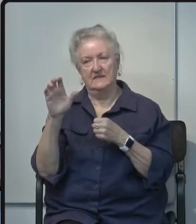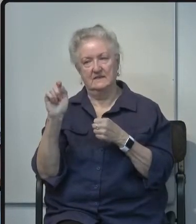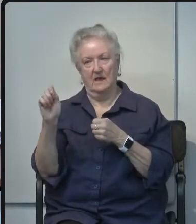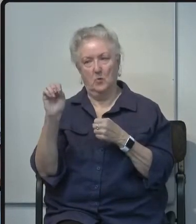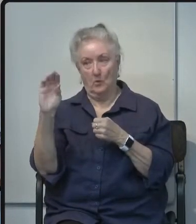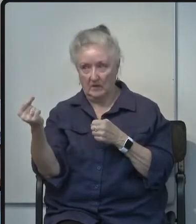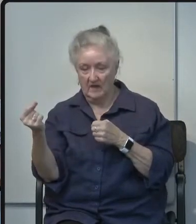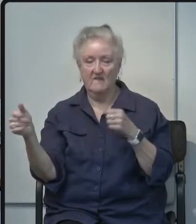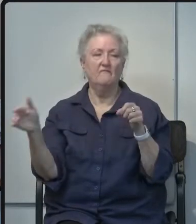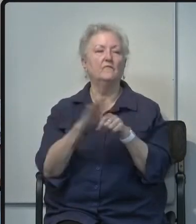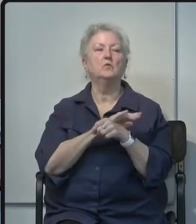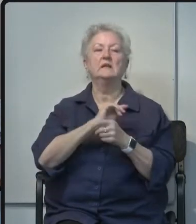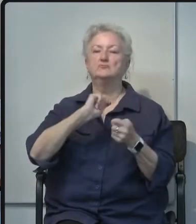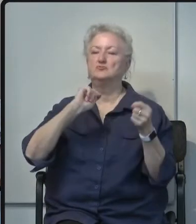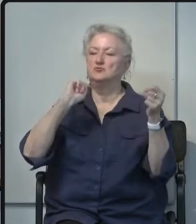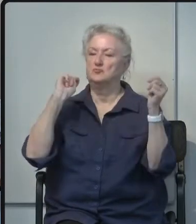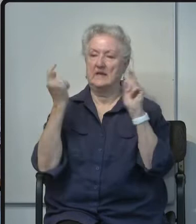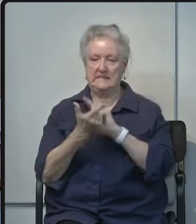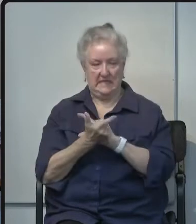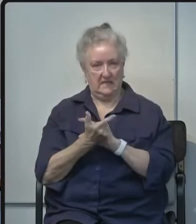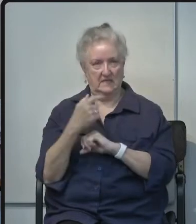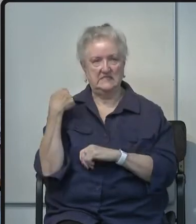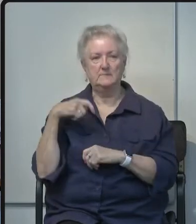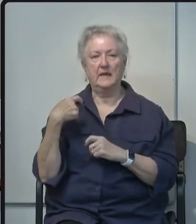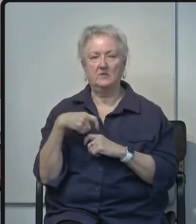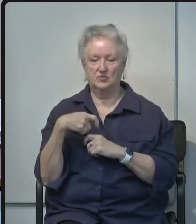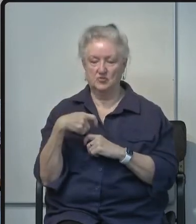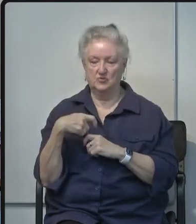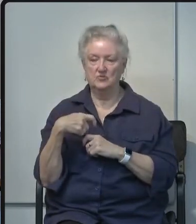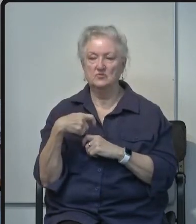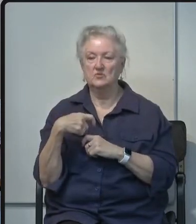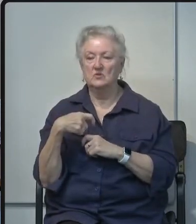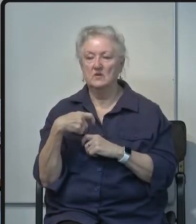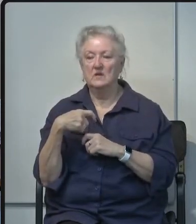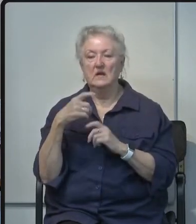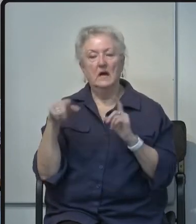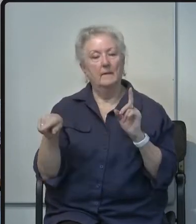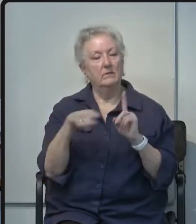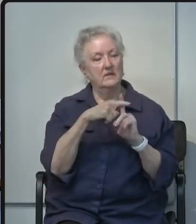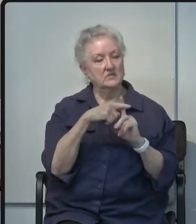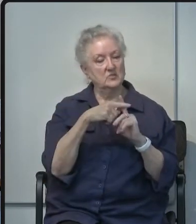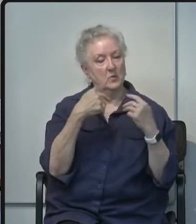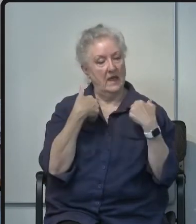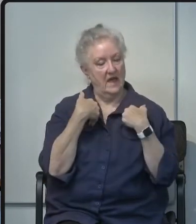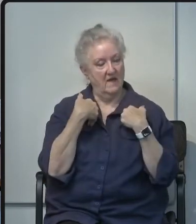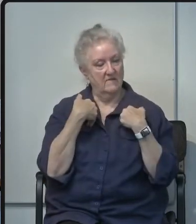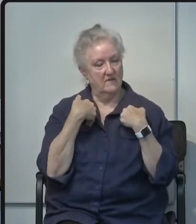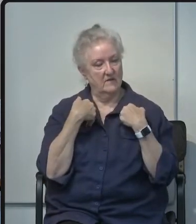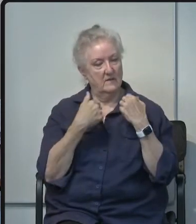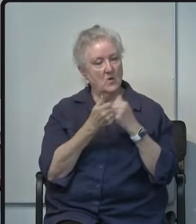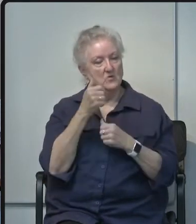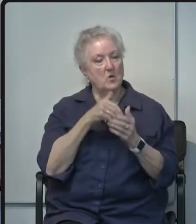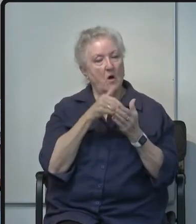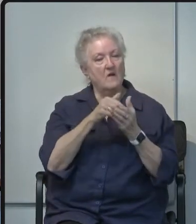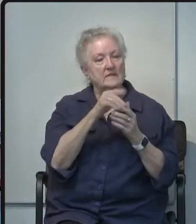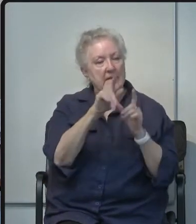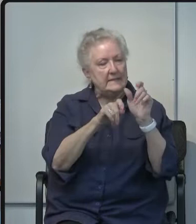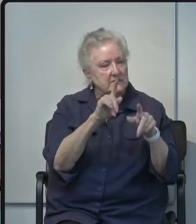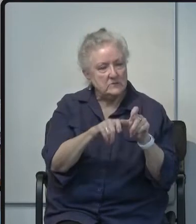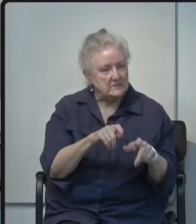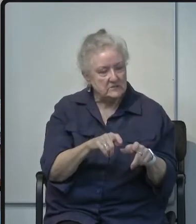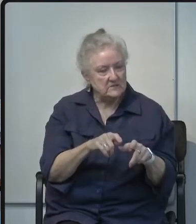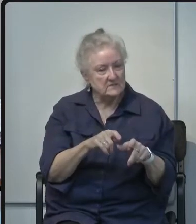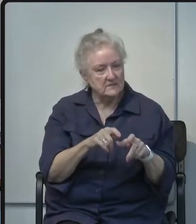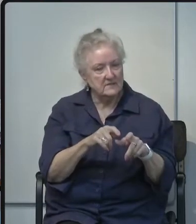translated in spanish and in addition we have our frequently asked questions we are one of the